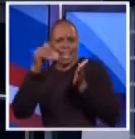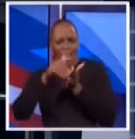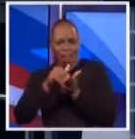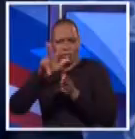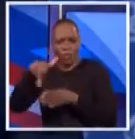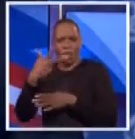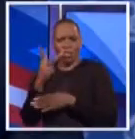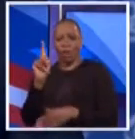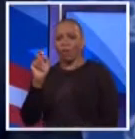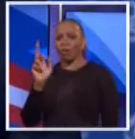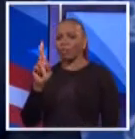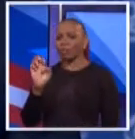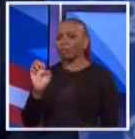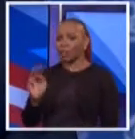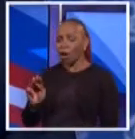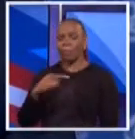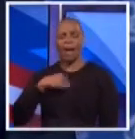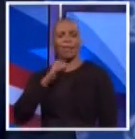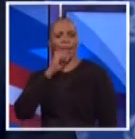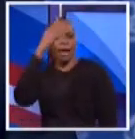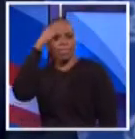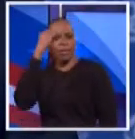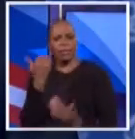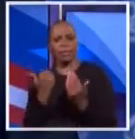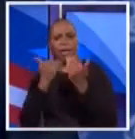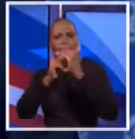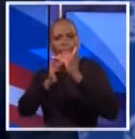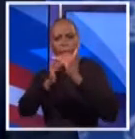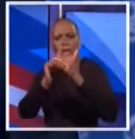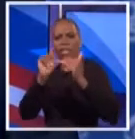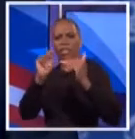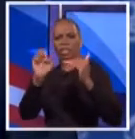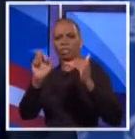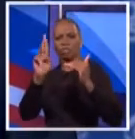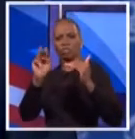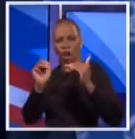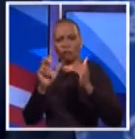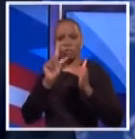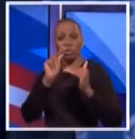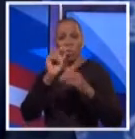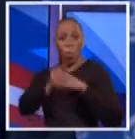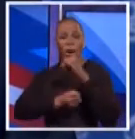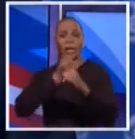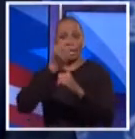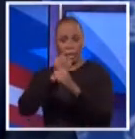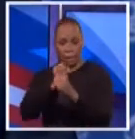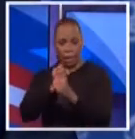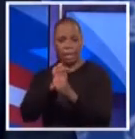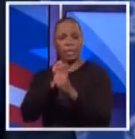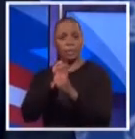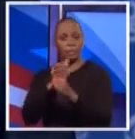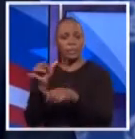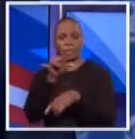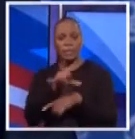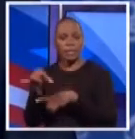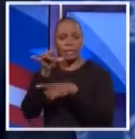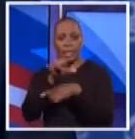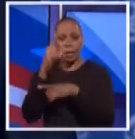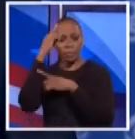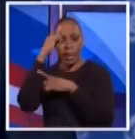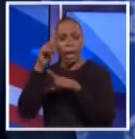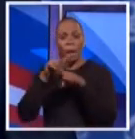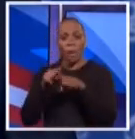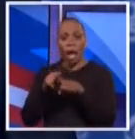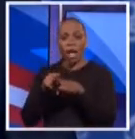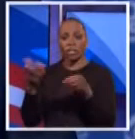I don't think that we should limit terms. I've felt this way for 20 years, having nothing to do with term limits now. You term